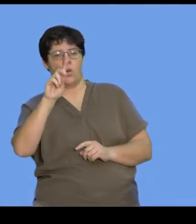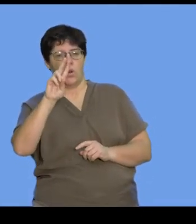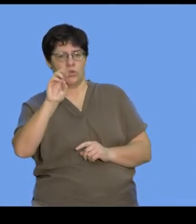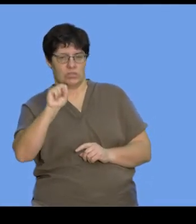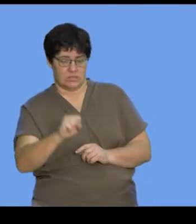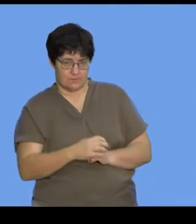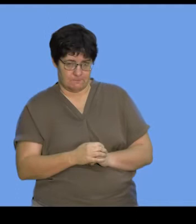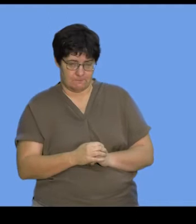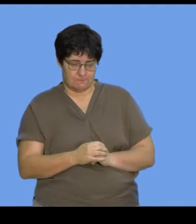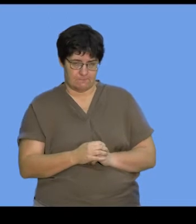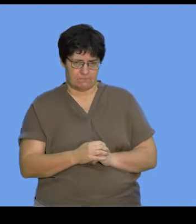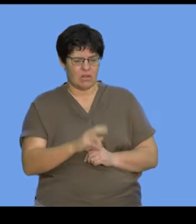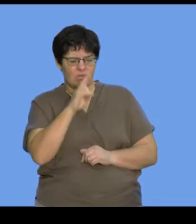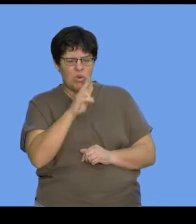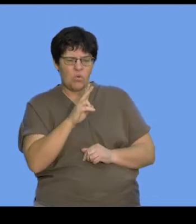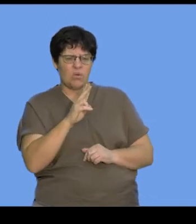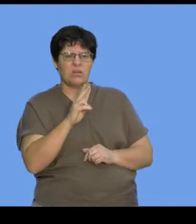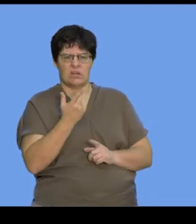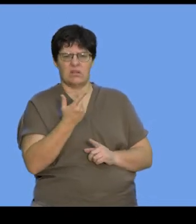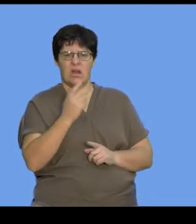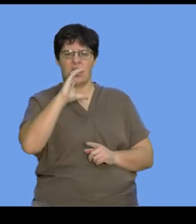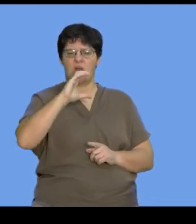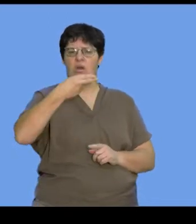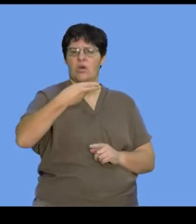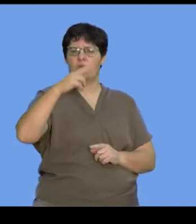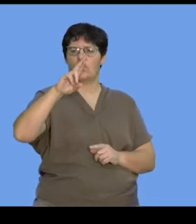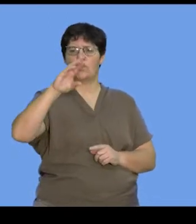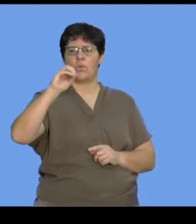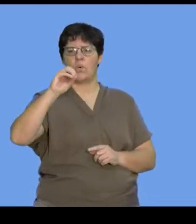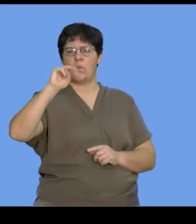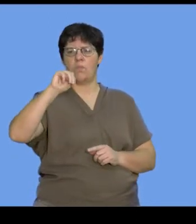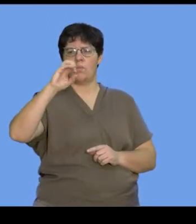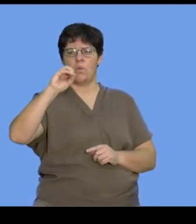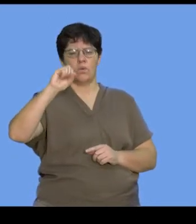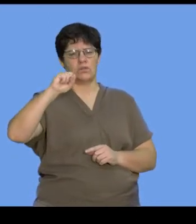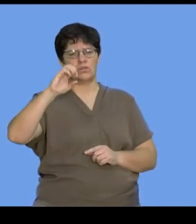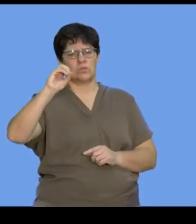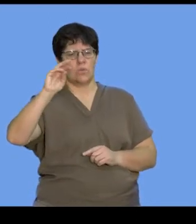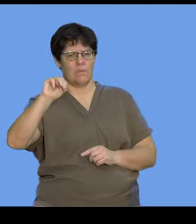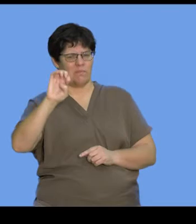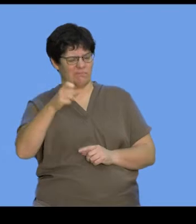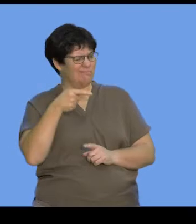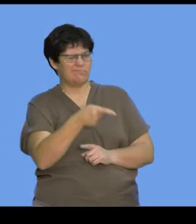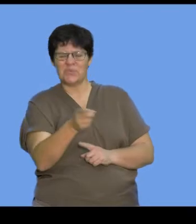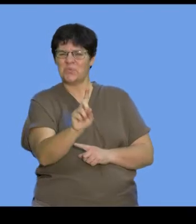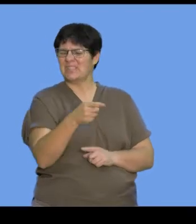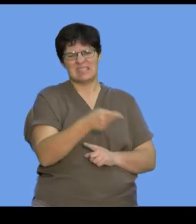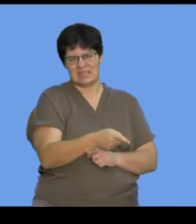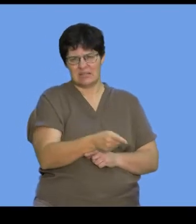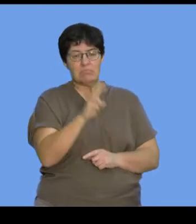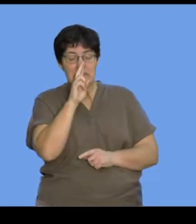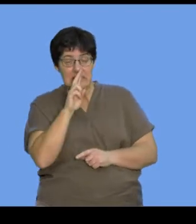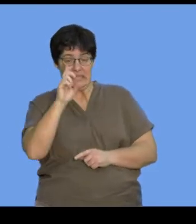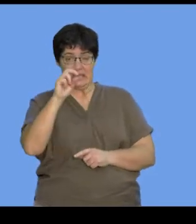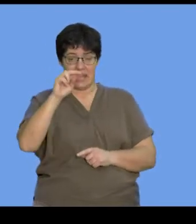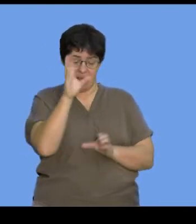So when we look at what a chromosome is, we've got to understand the context of what DNA, how DNA has been packaged